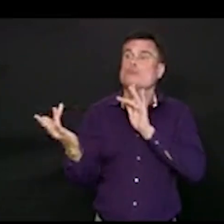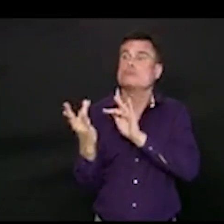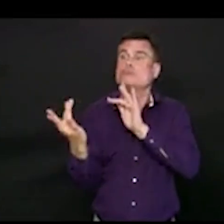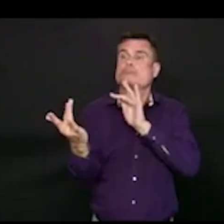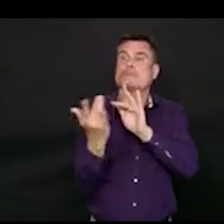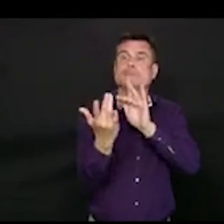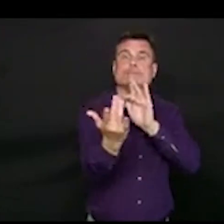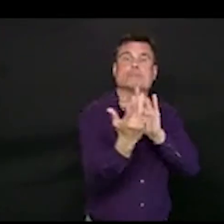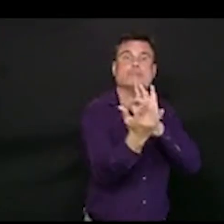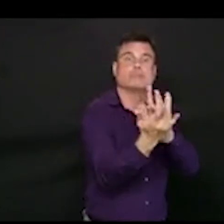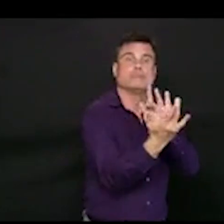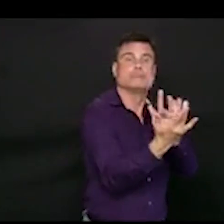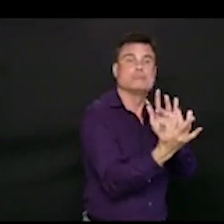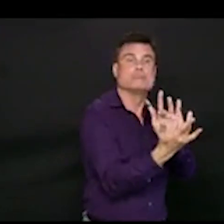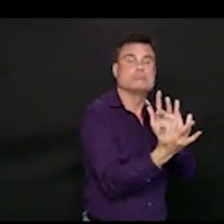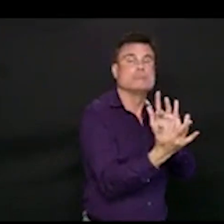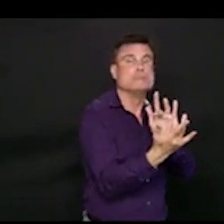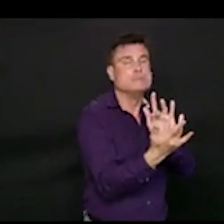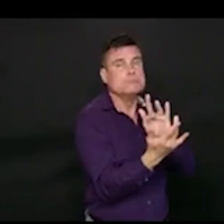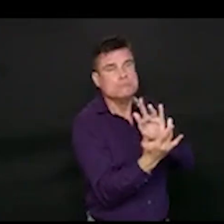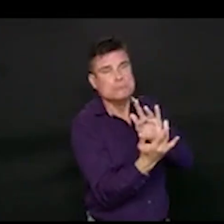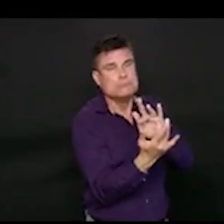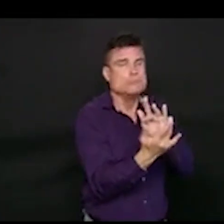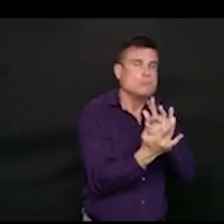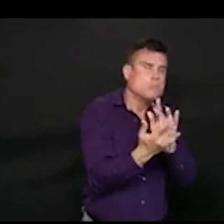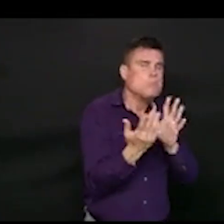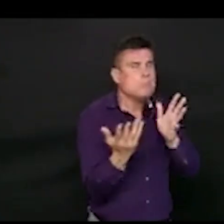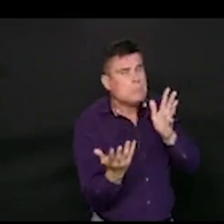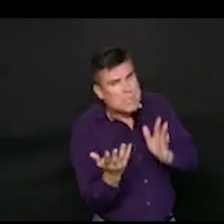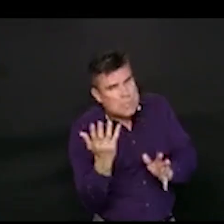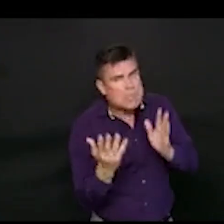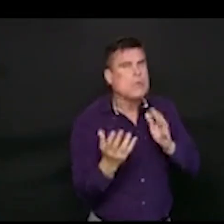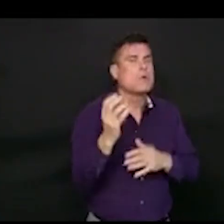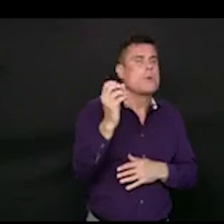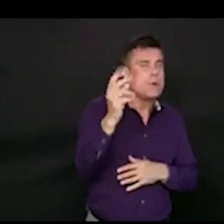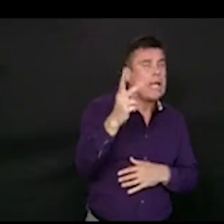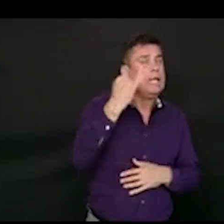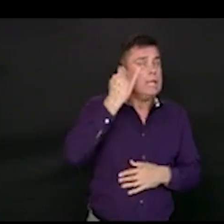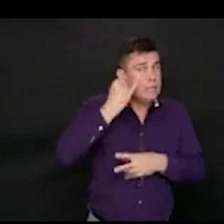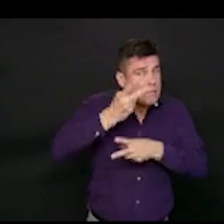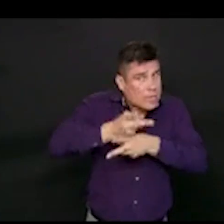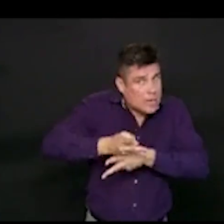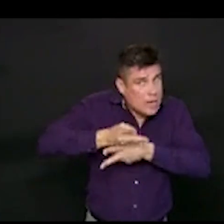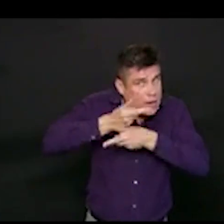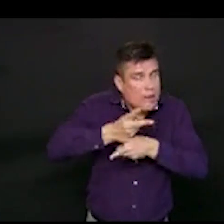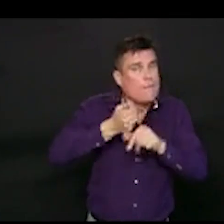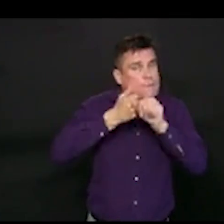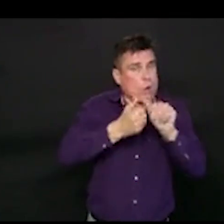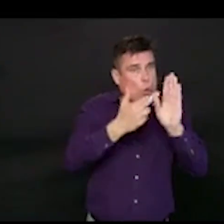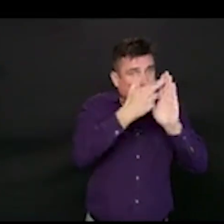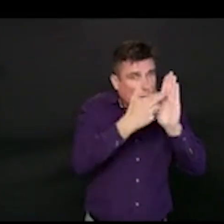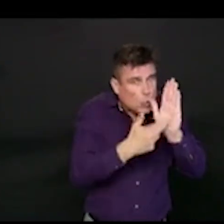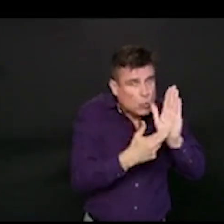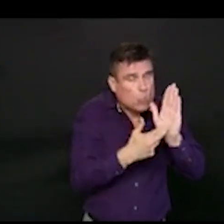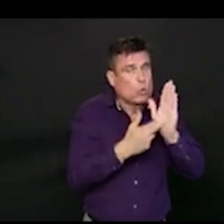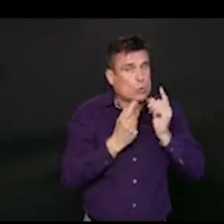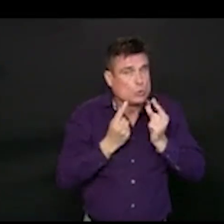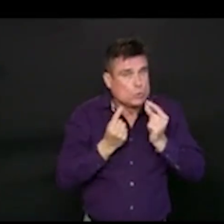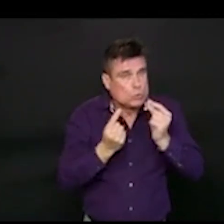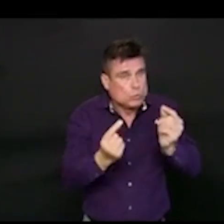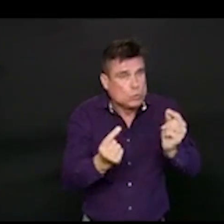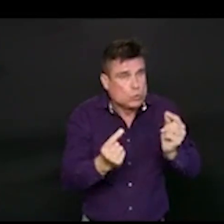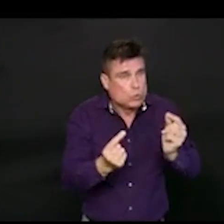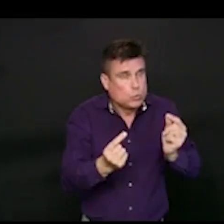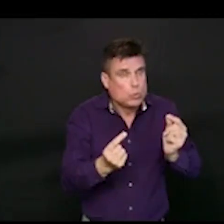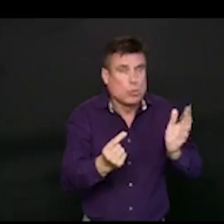that that's going to predict what's happening. And what we need to know is, okay, that gives a little bit of a sense of what could happen and how